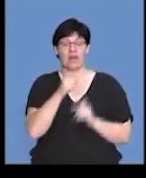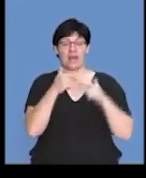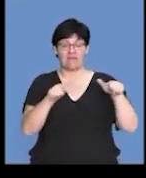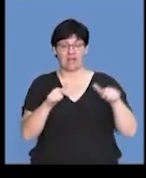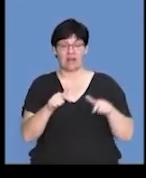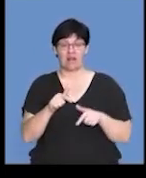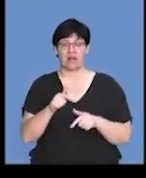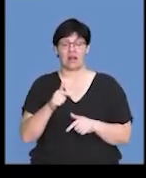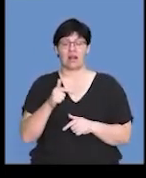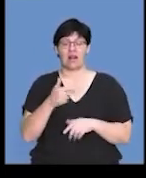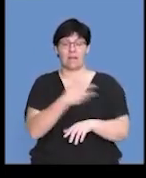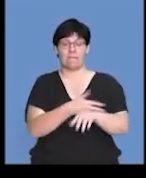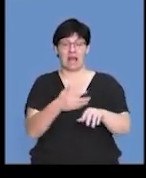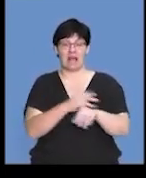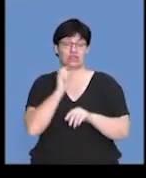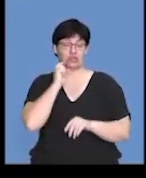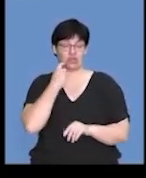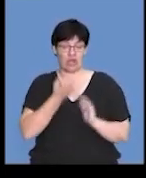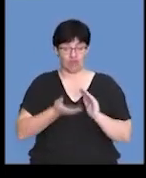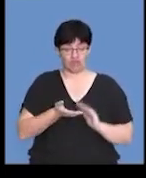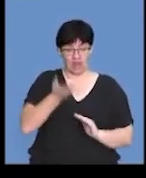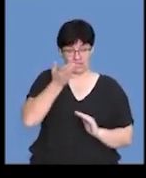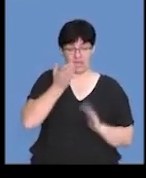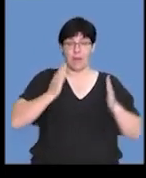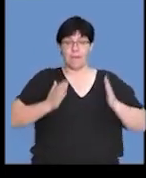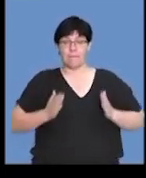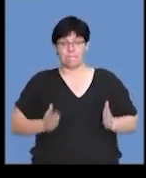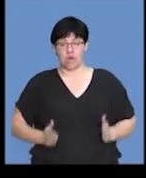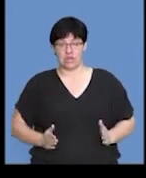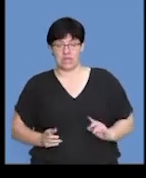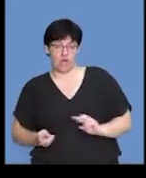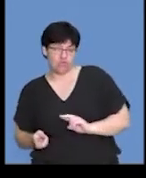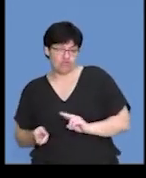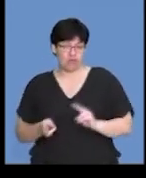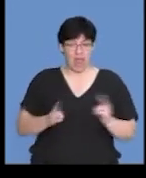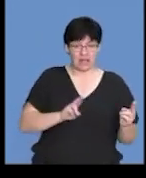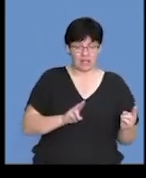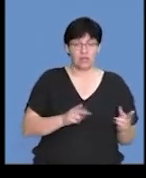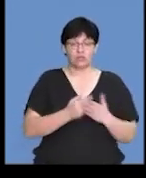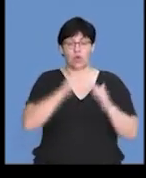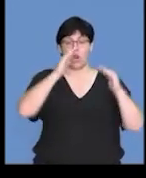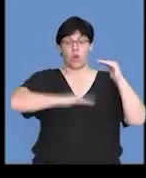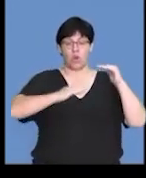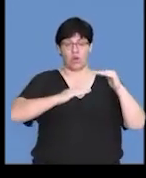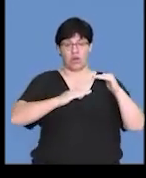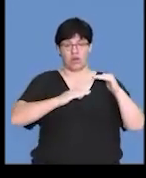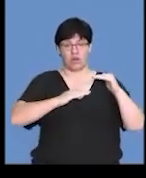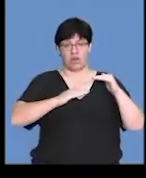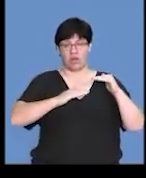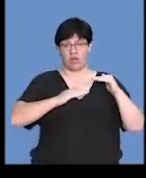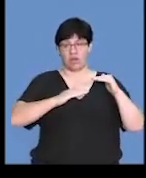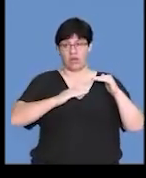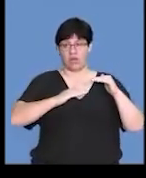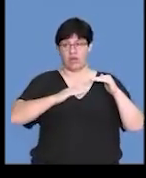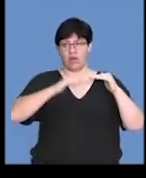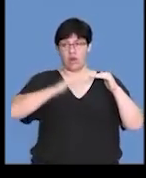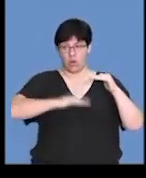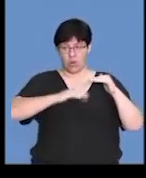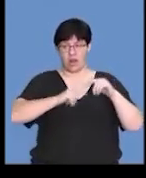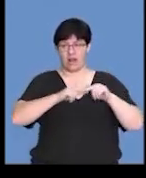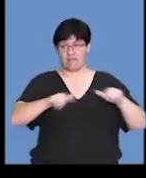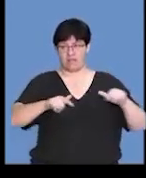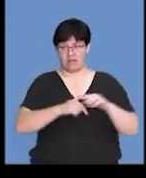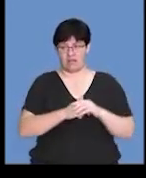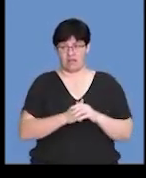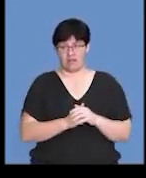blood glucose rises, the body immediately reacts to lower the level,